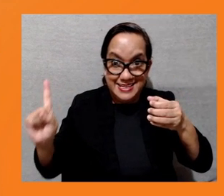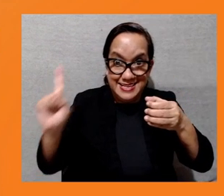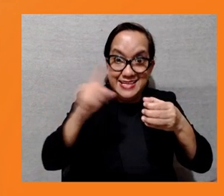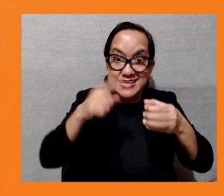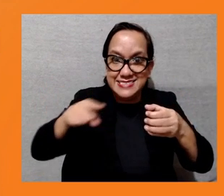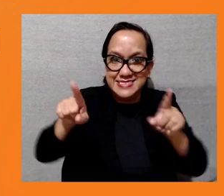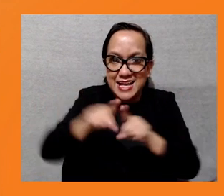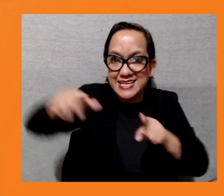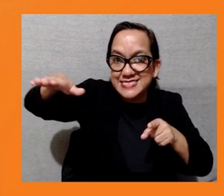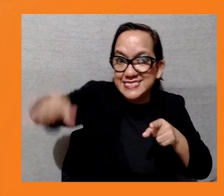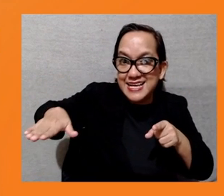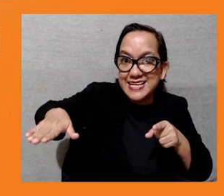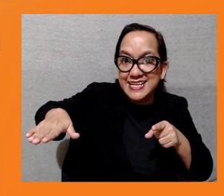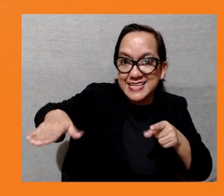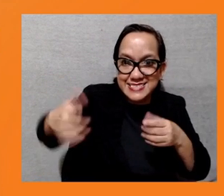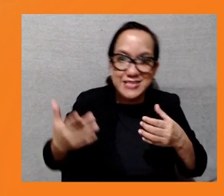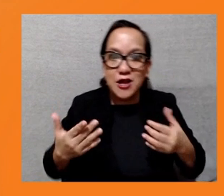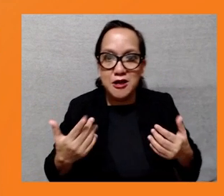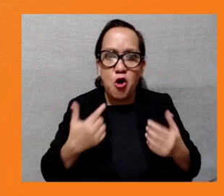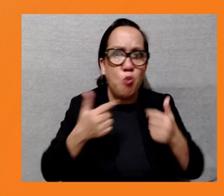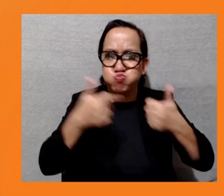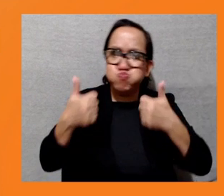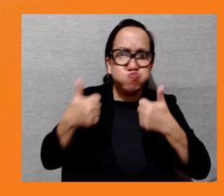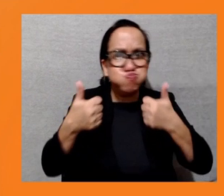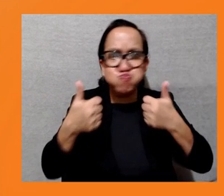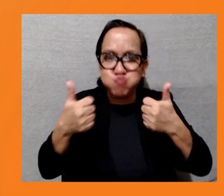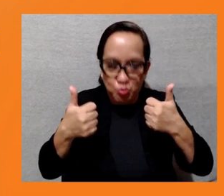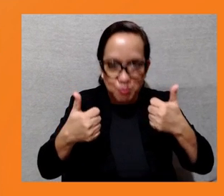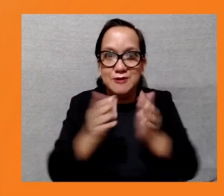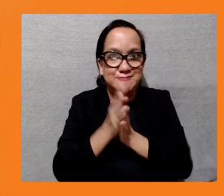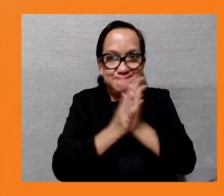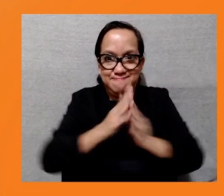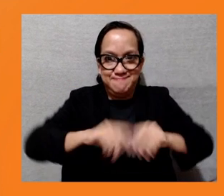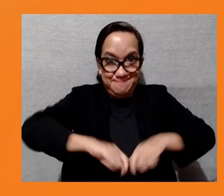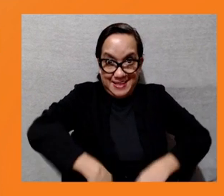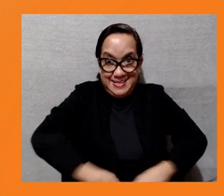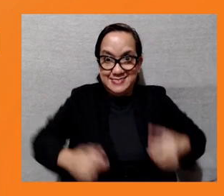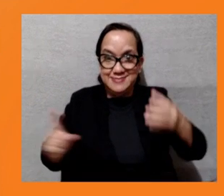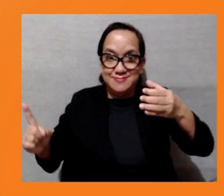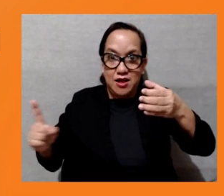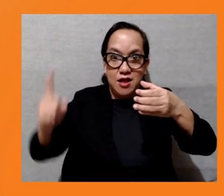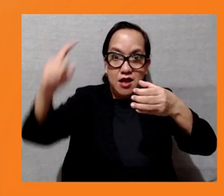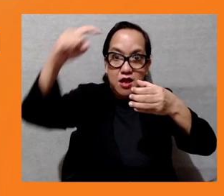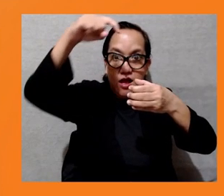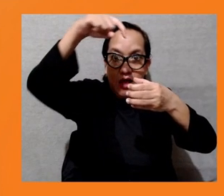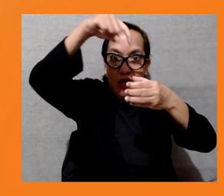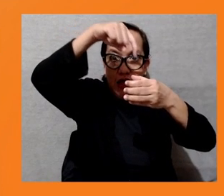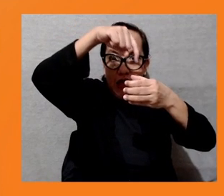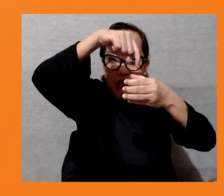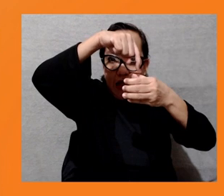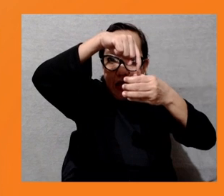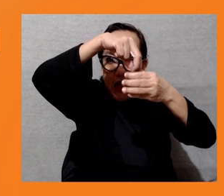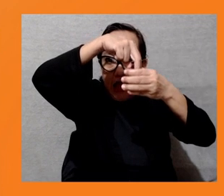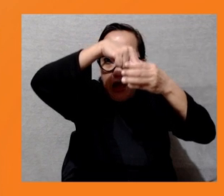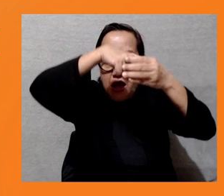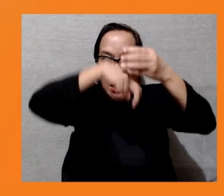without a safety belt. Not even a rope was available. The moment Sabir went down, he became